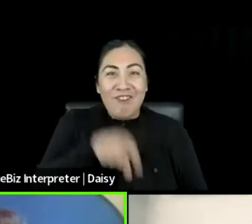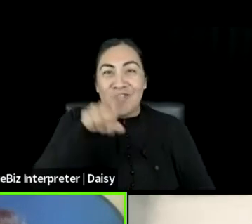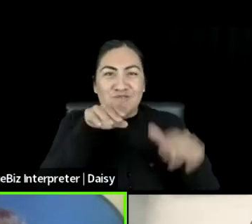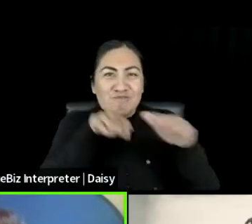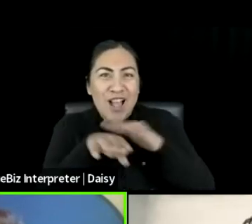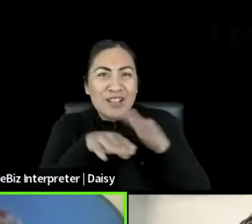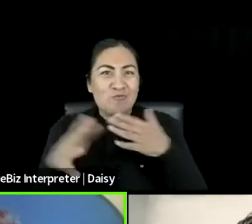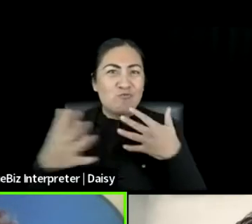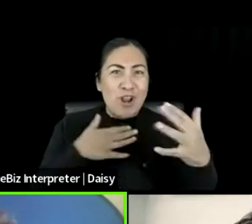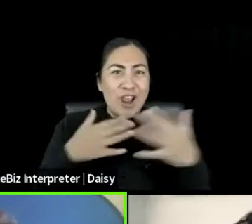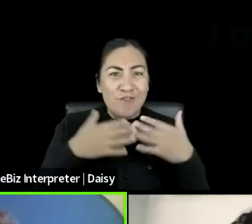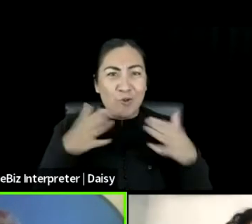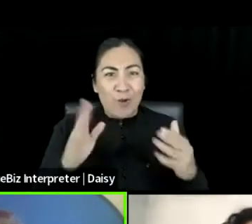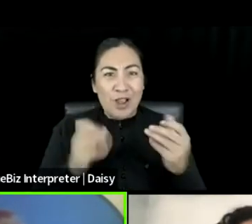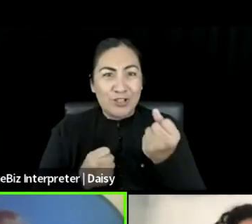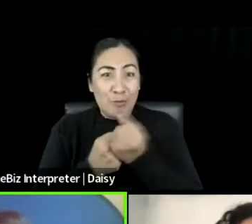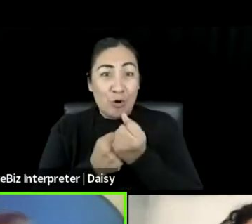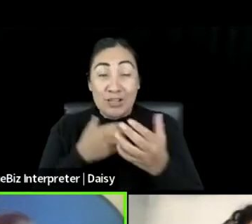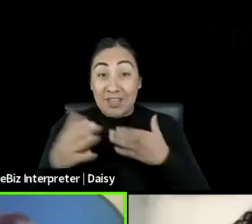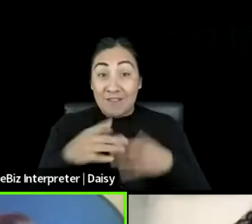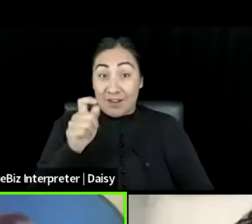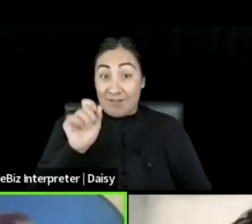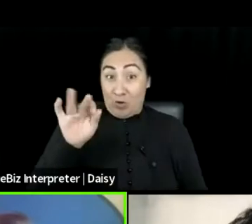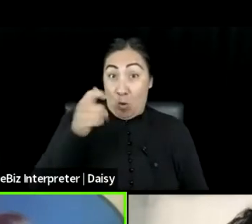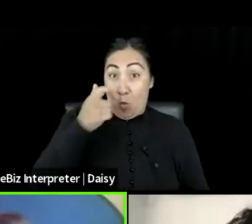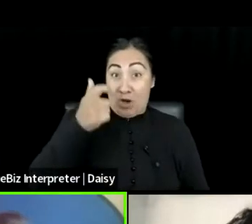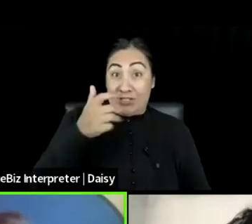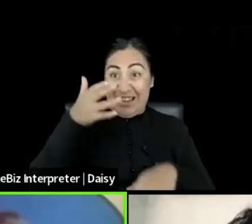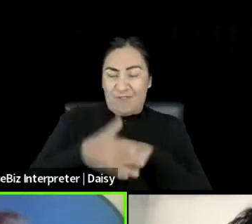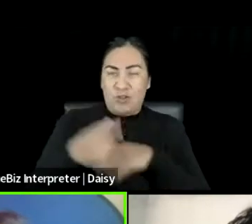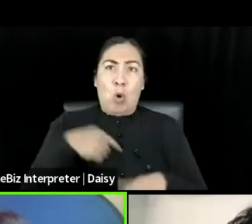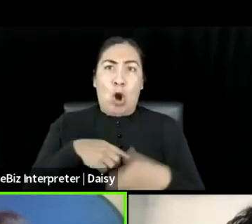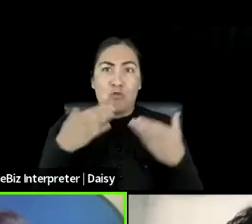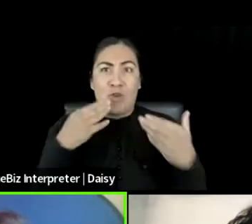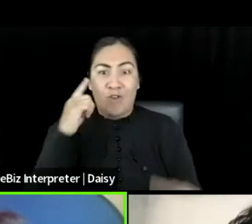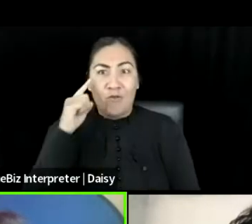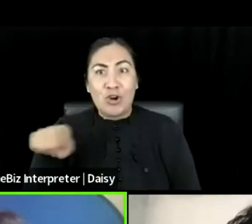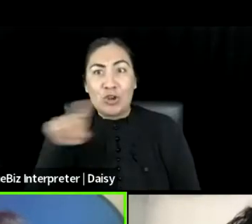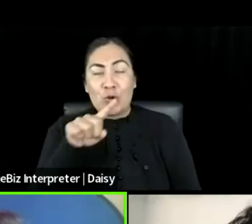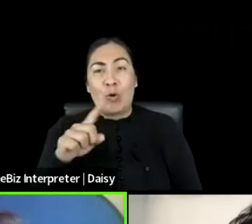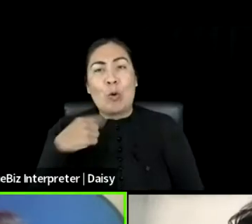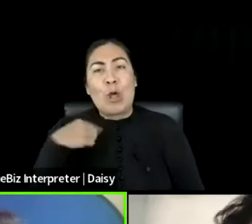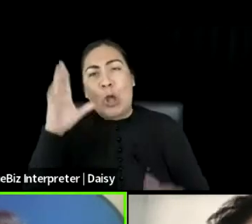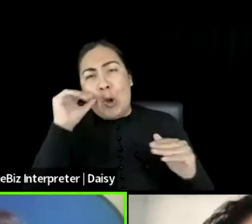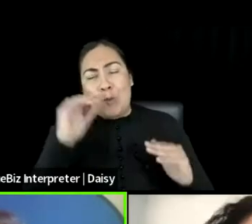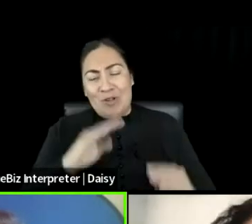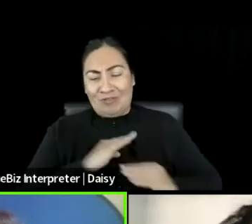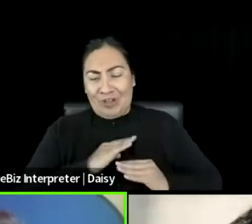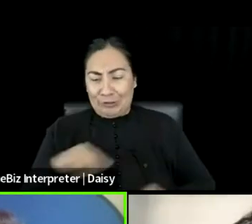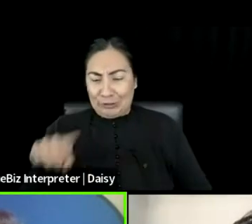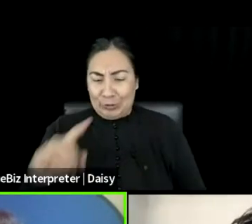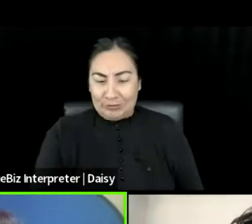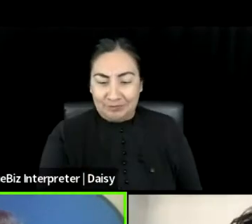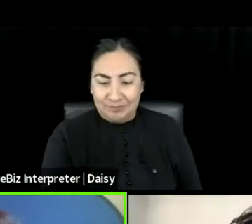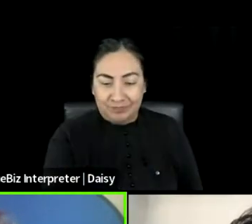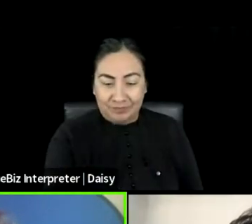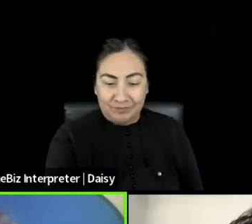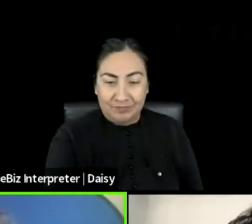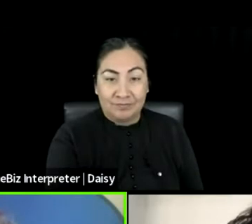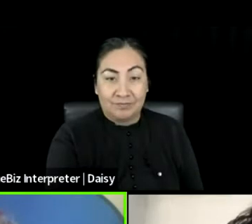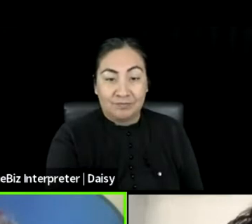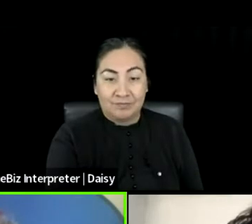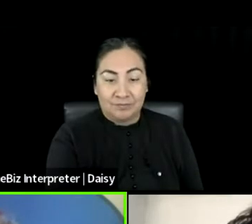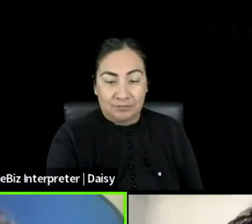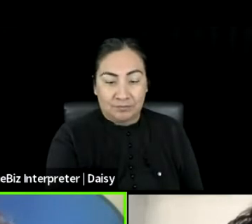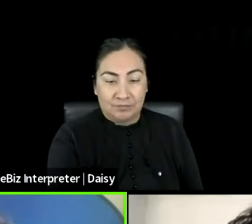supportive for you. Even if you're watching this after the fact, we're grateful for you and we hope that it fills you. My name is Rachel Spencer Hewitt.